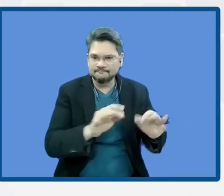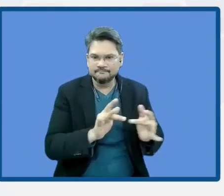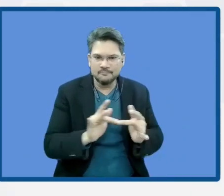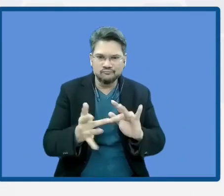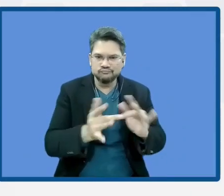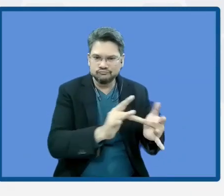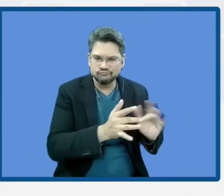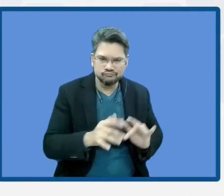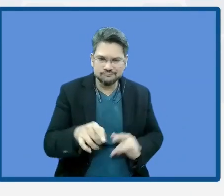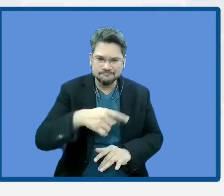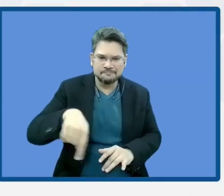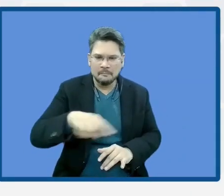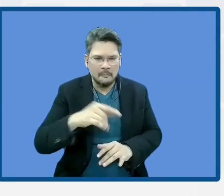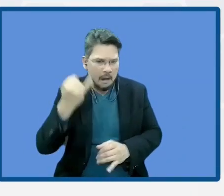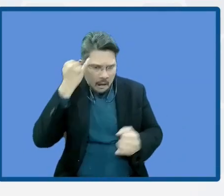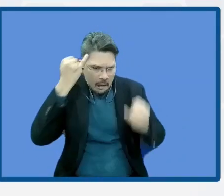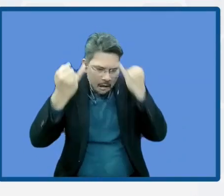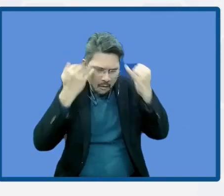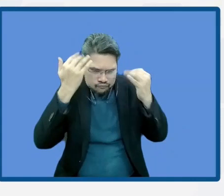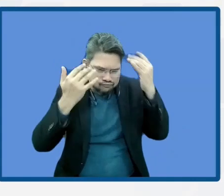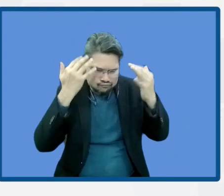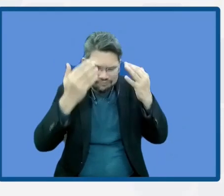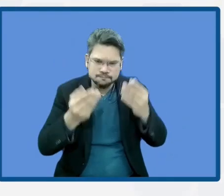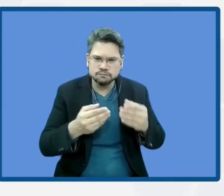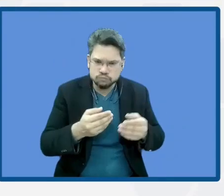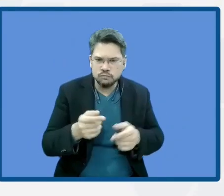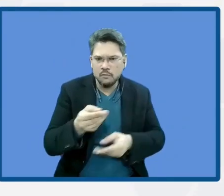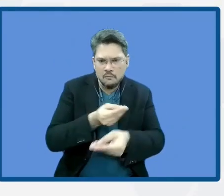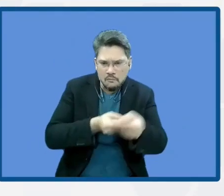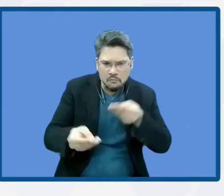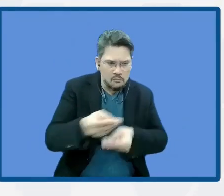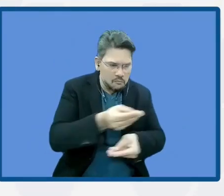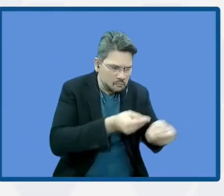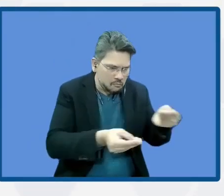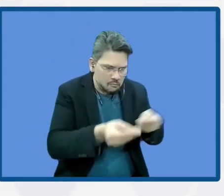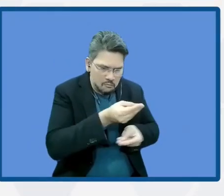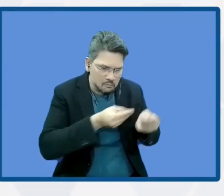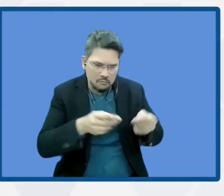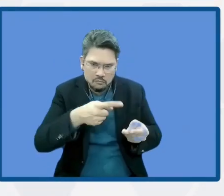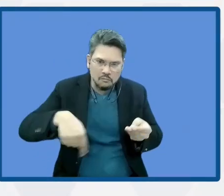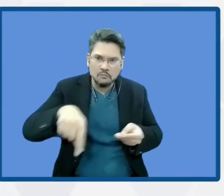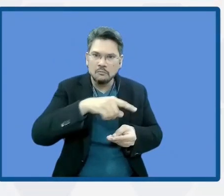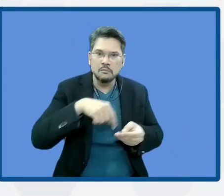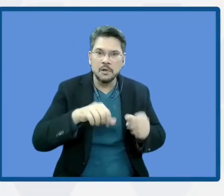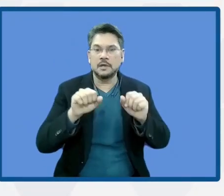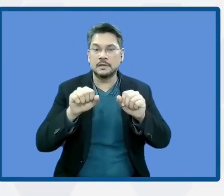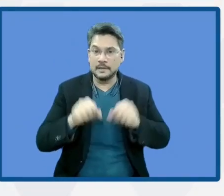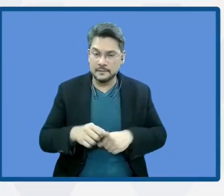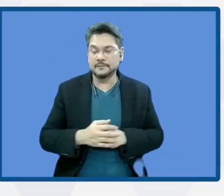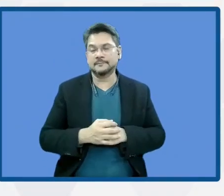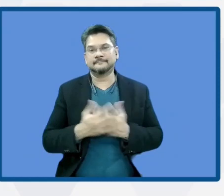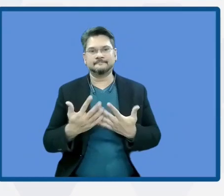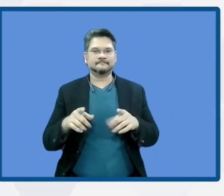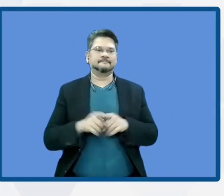So we have another project with livestock and